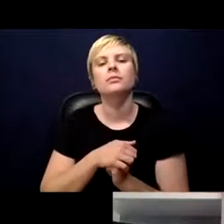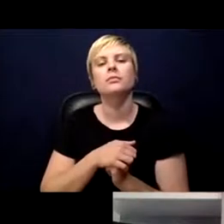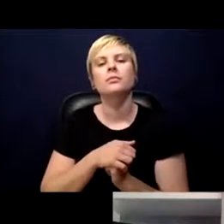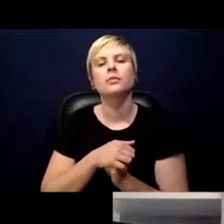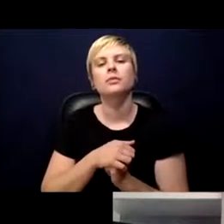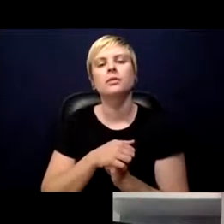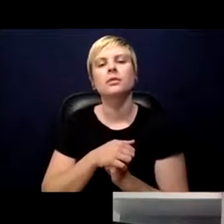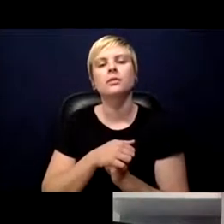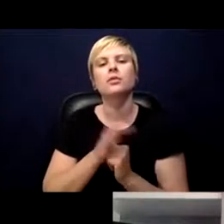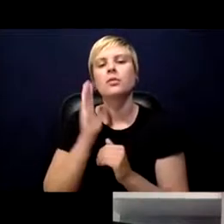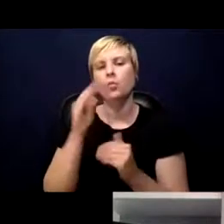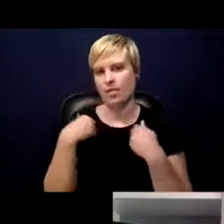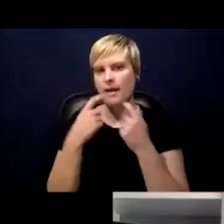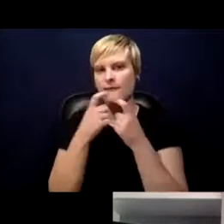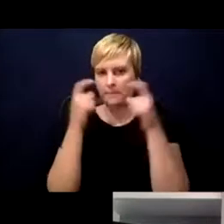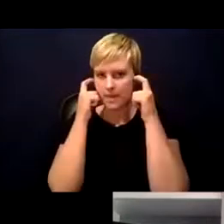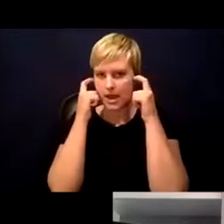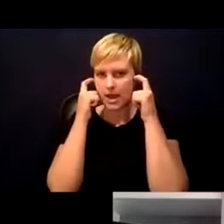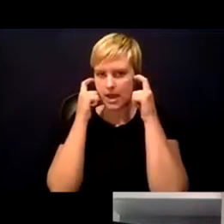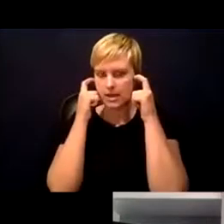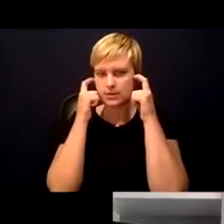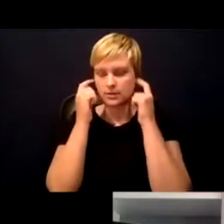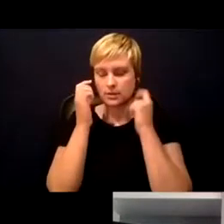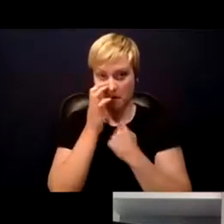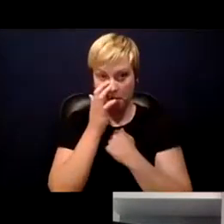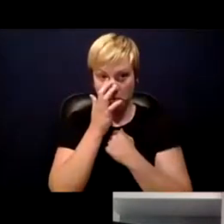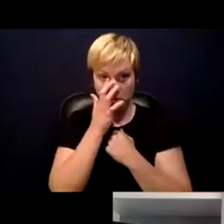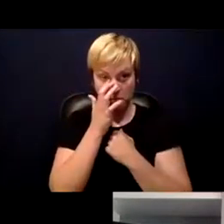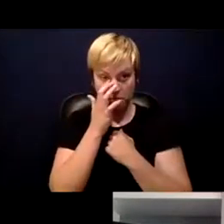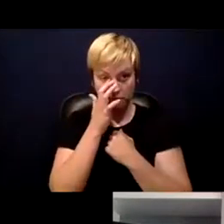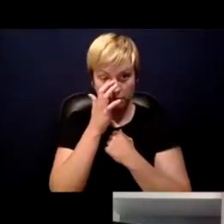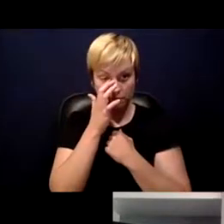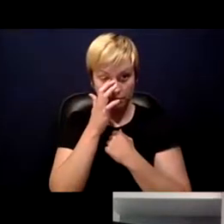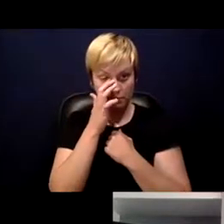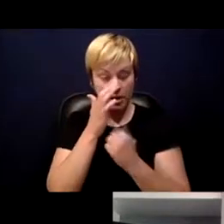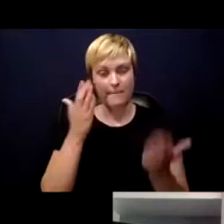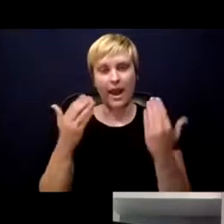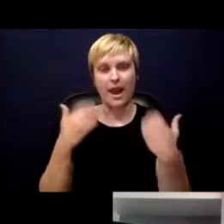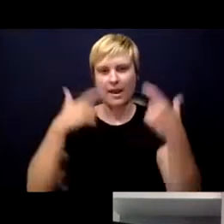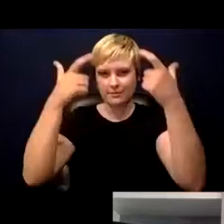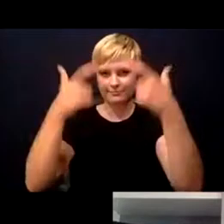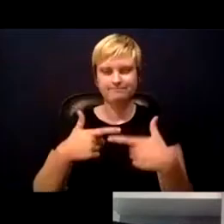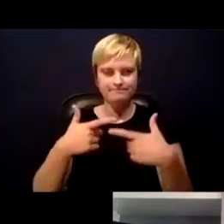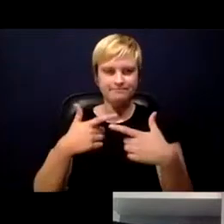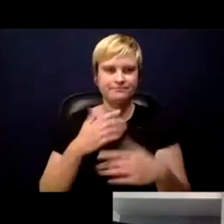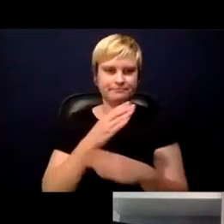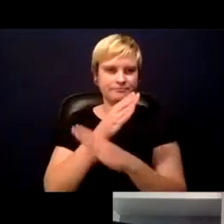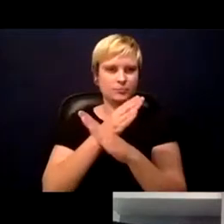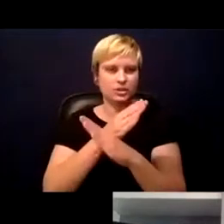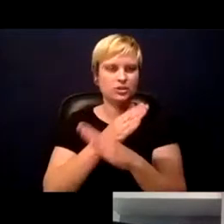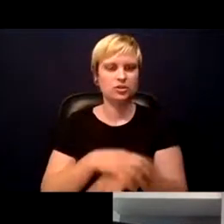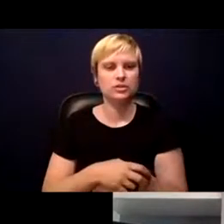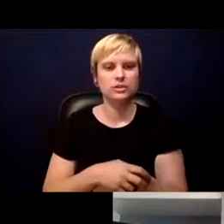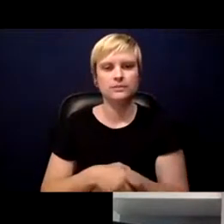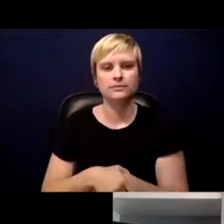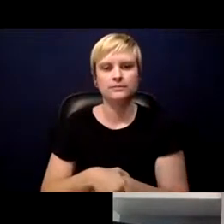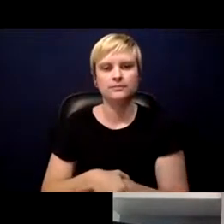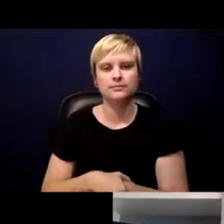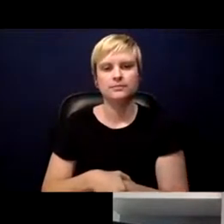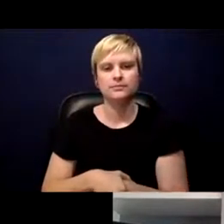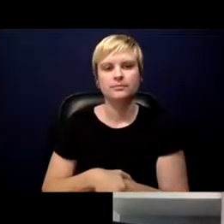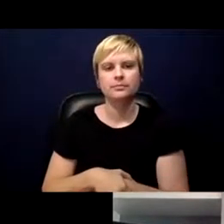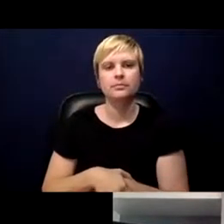wearing a mask, we might be wearing a face shield and we are going to be